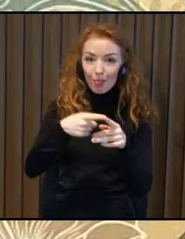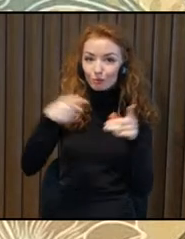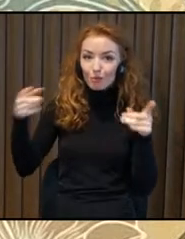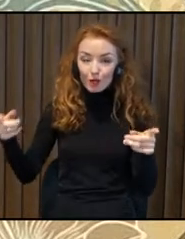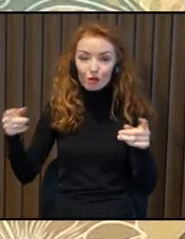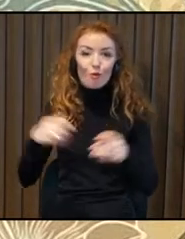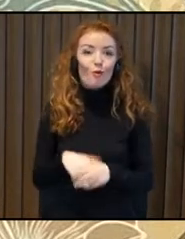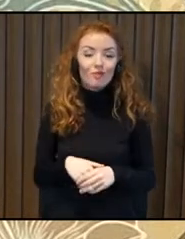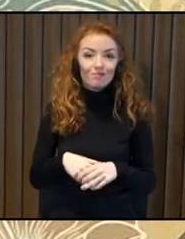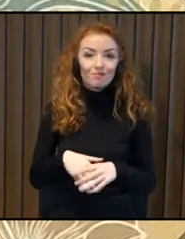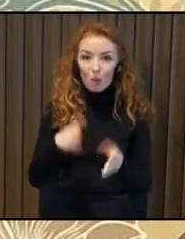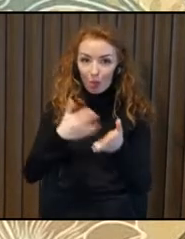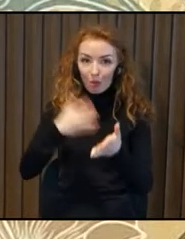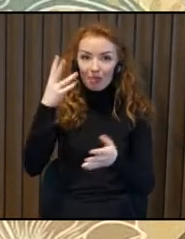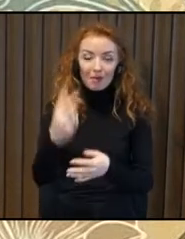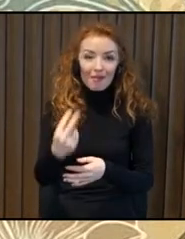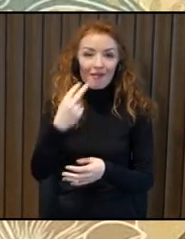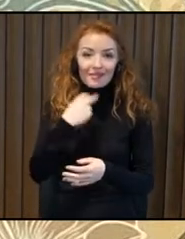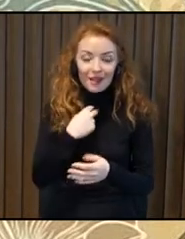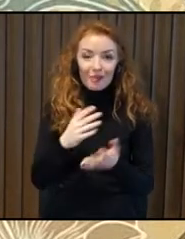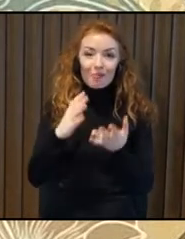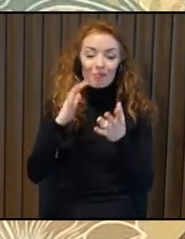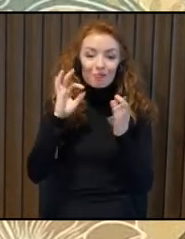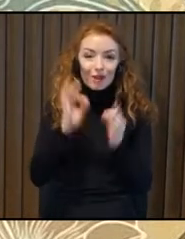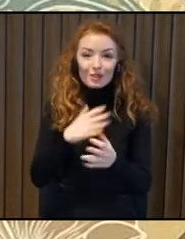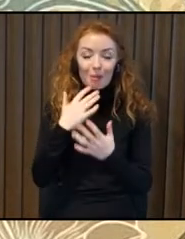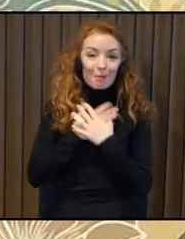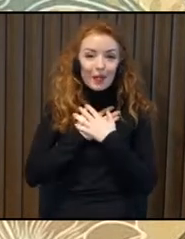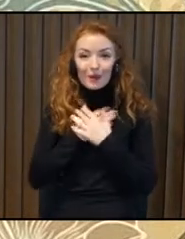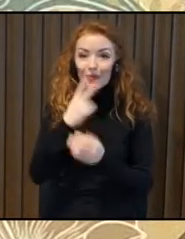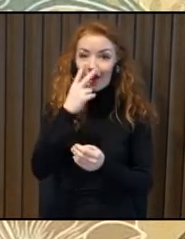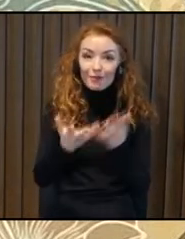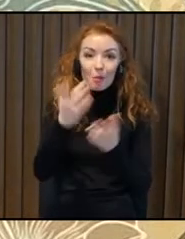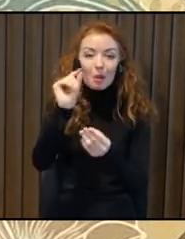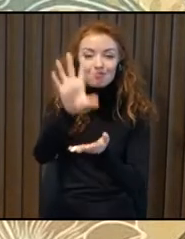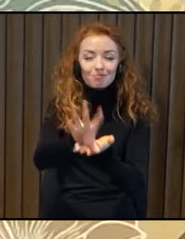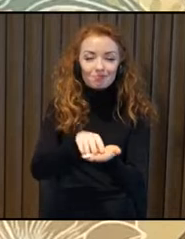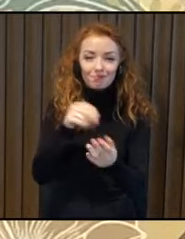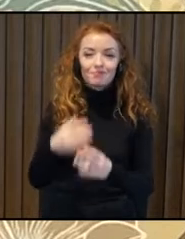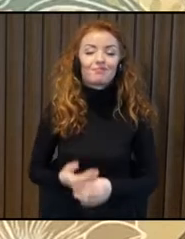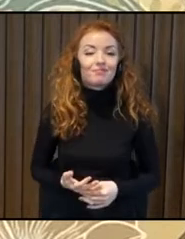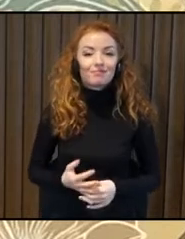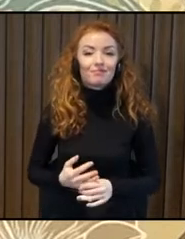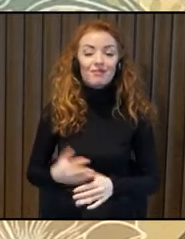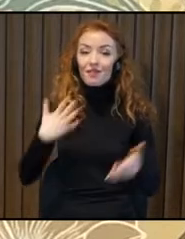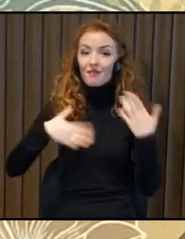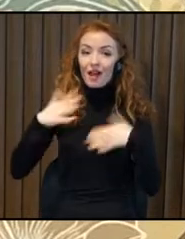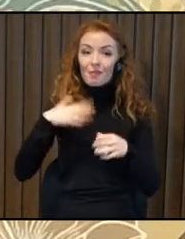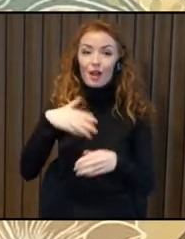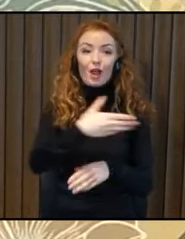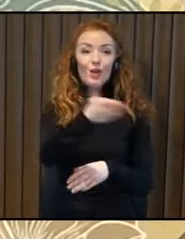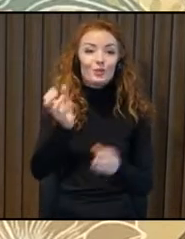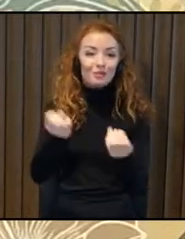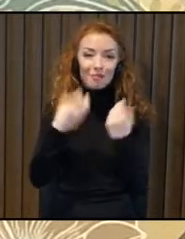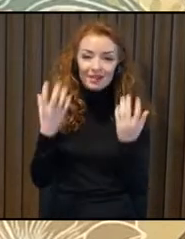maybe even to copy paste them. So please share with us, both of you. Here I welcome Kristina Andersen and also Julia